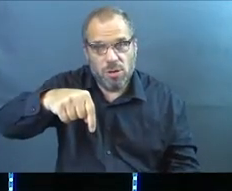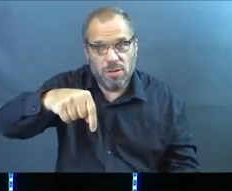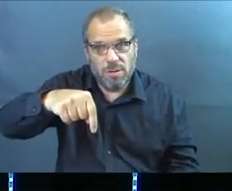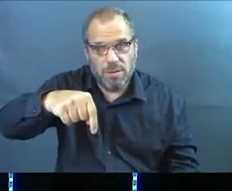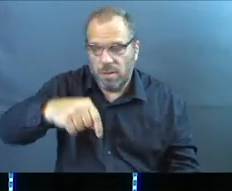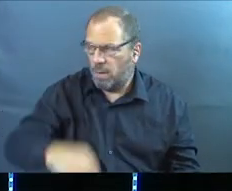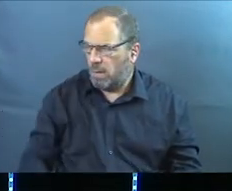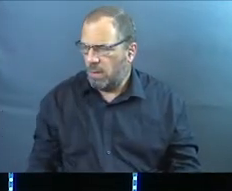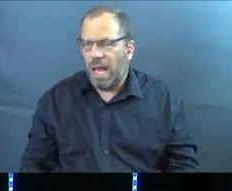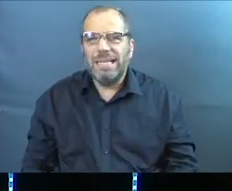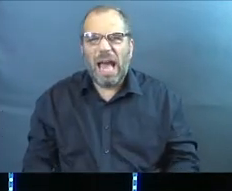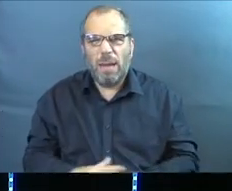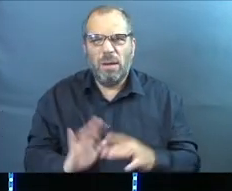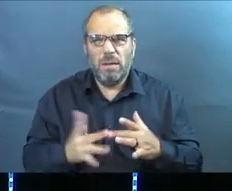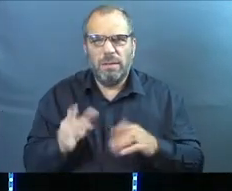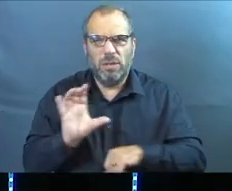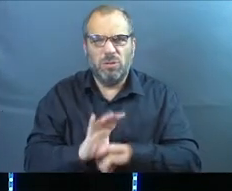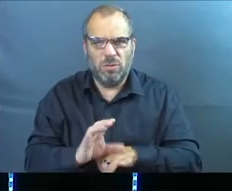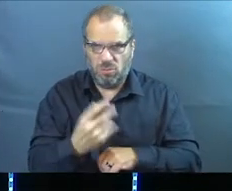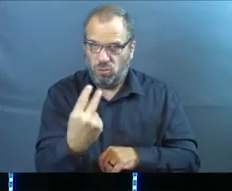So what about online church?